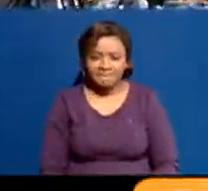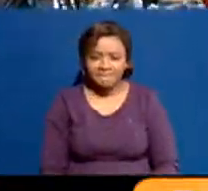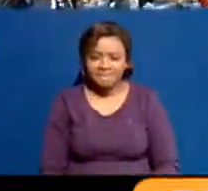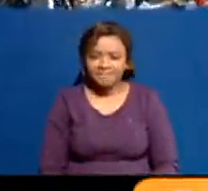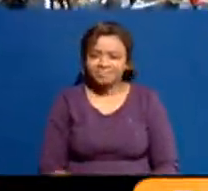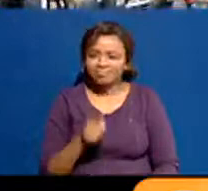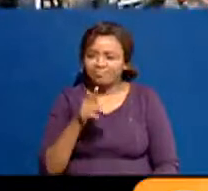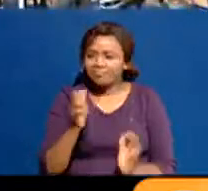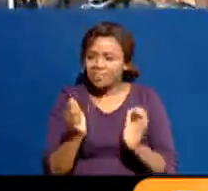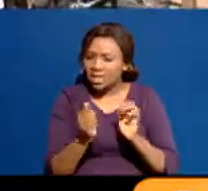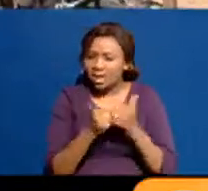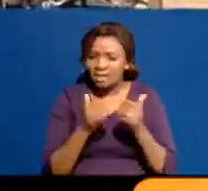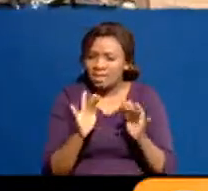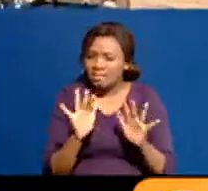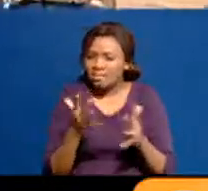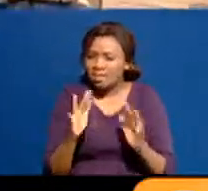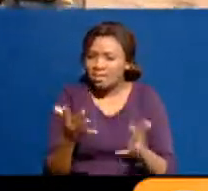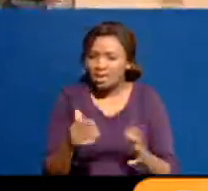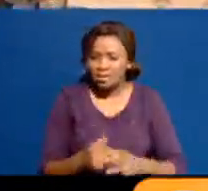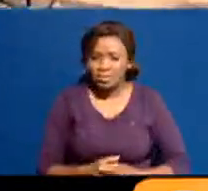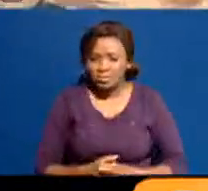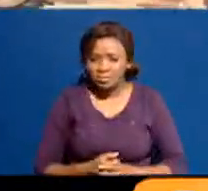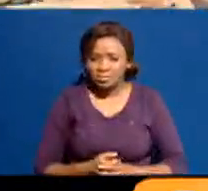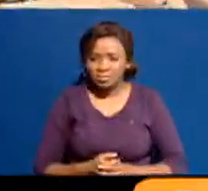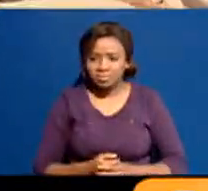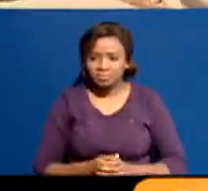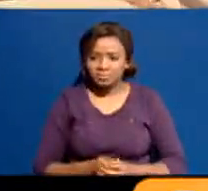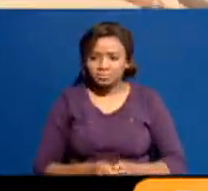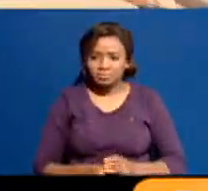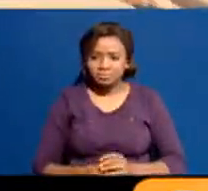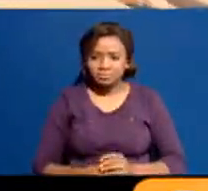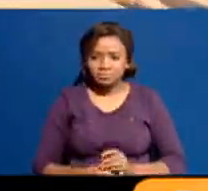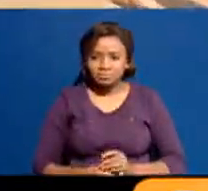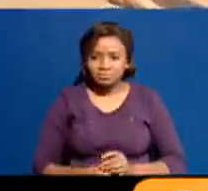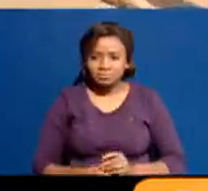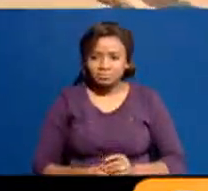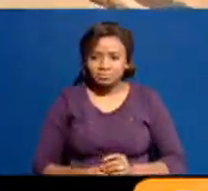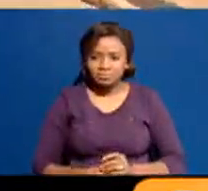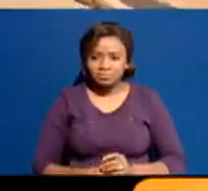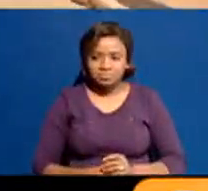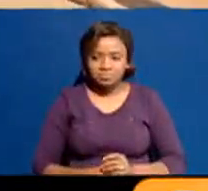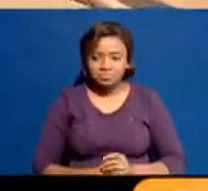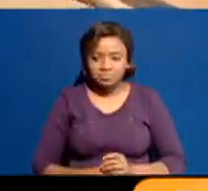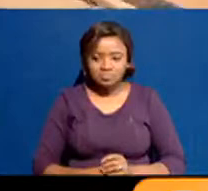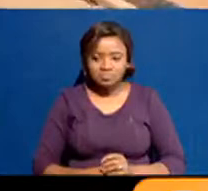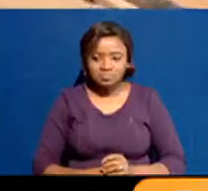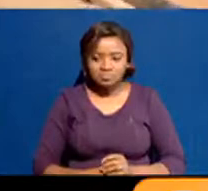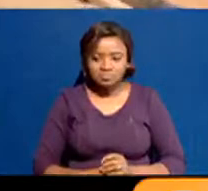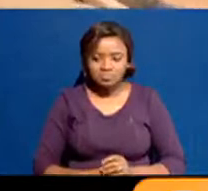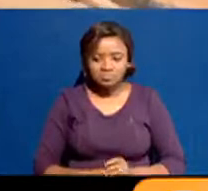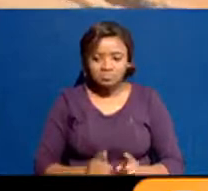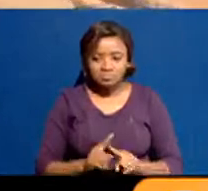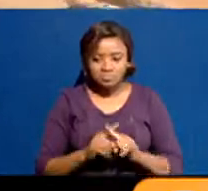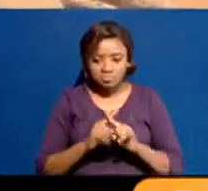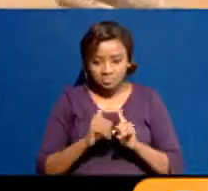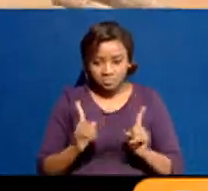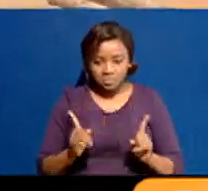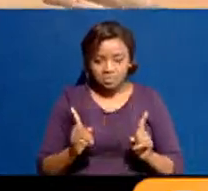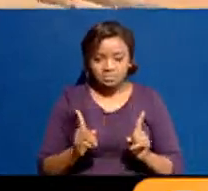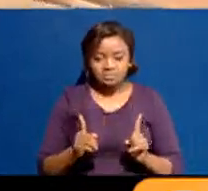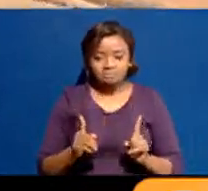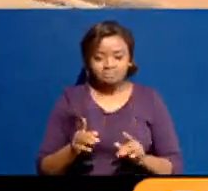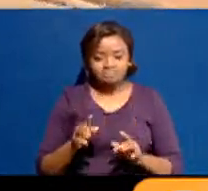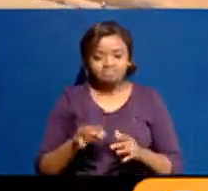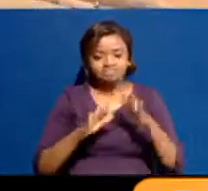people manage to get into that if it wasn't state-sponsored? So there are questions to be asked. But at the end of the day, we